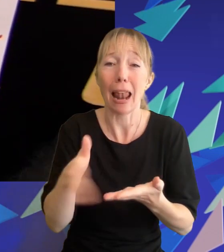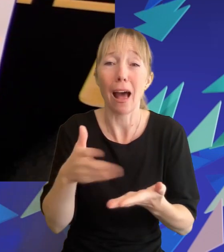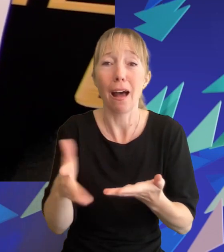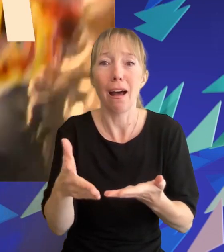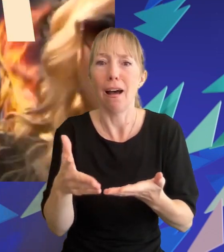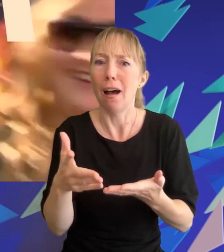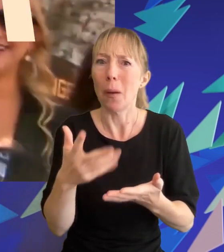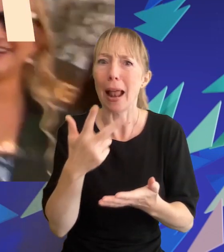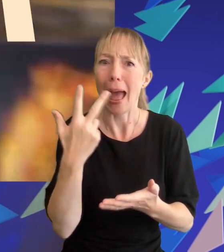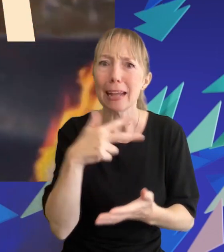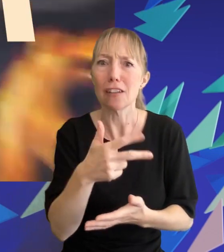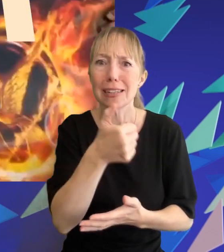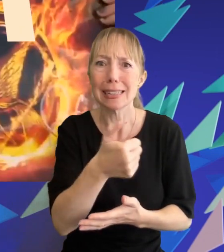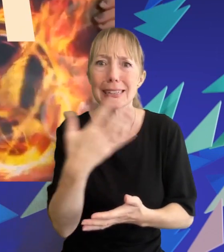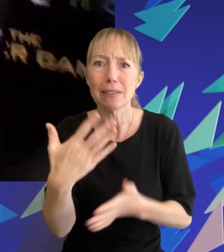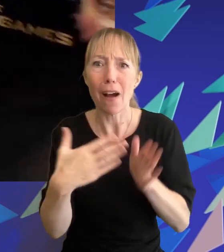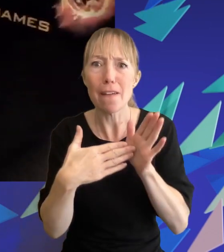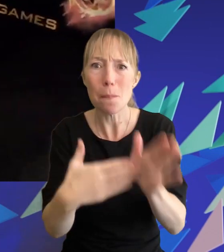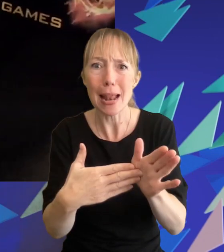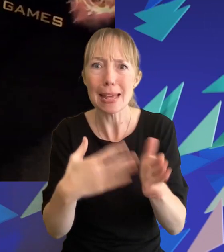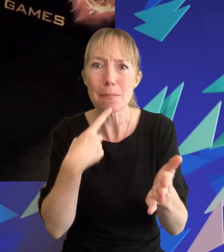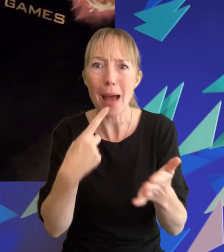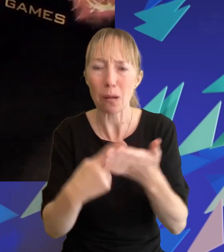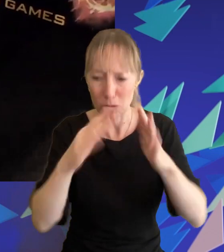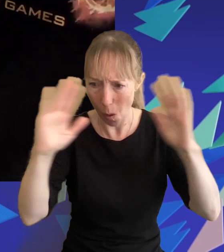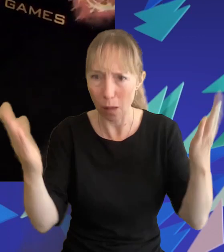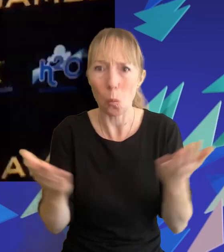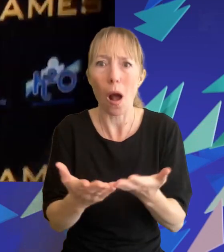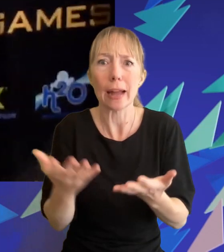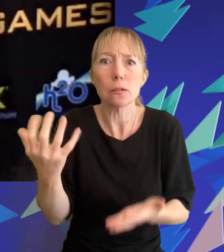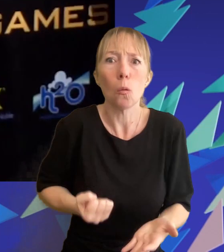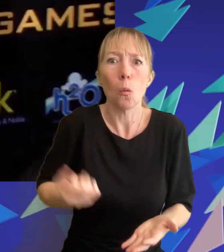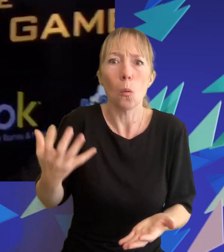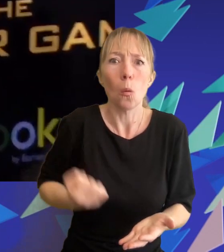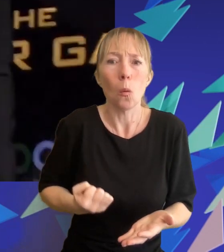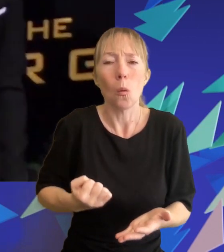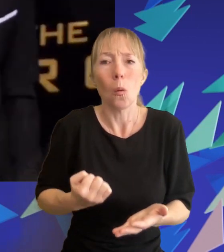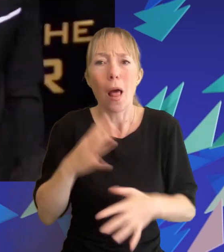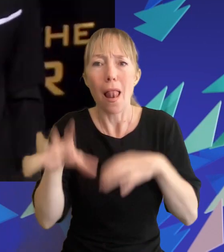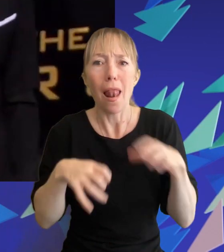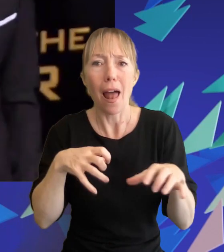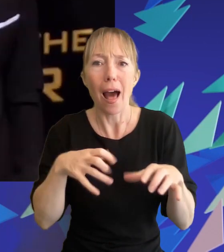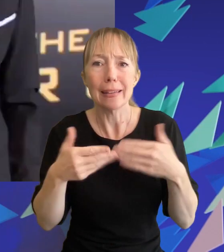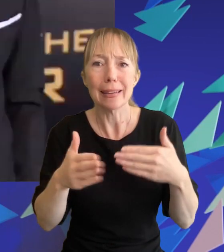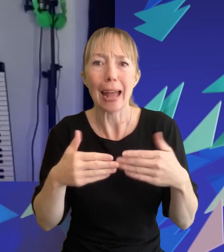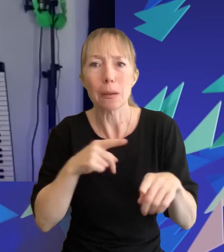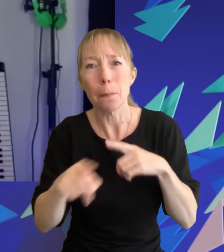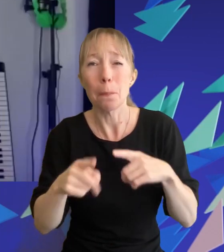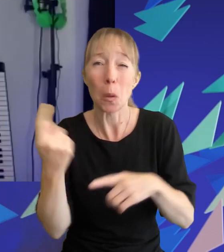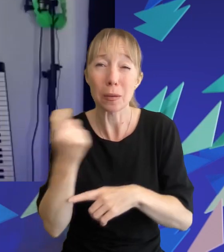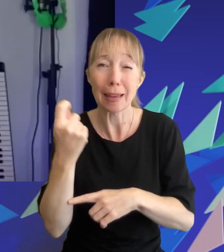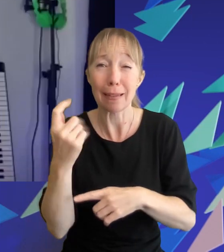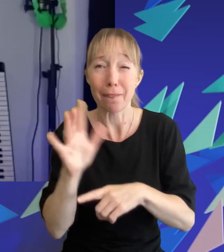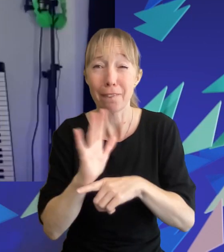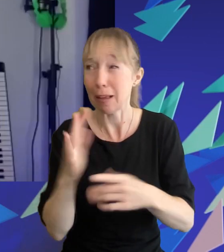staggering 865 million worldwide making it lions gates most successful film today i remember